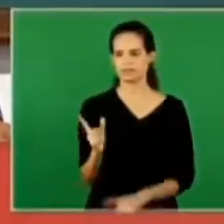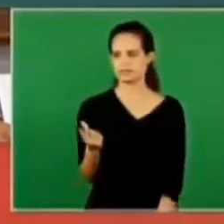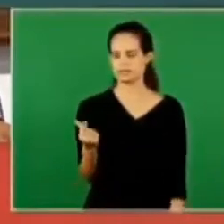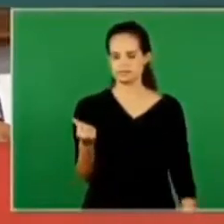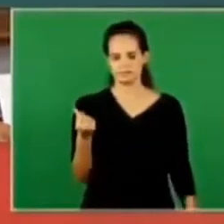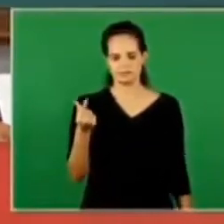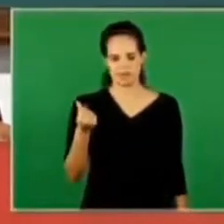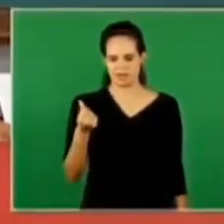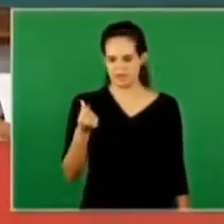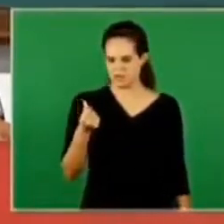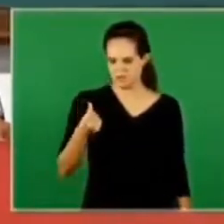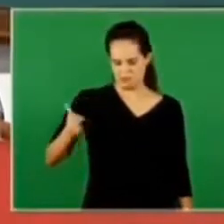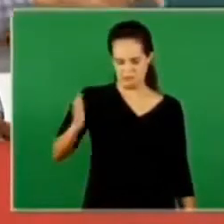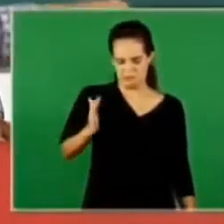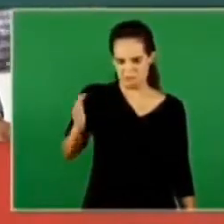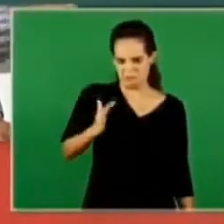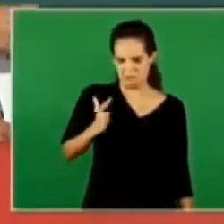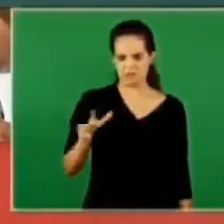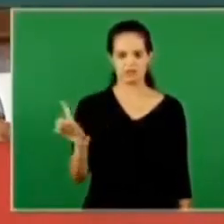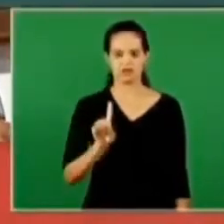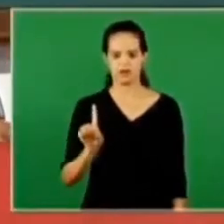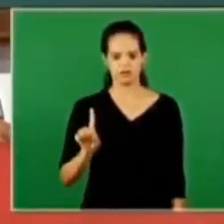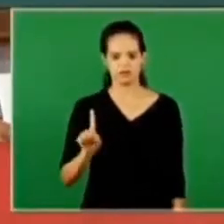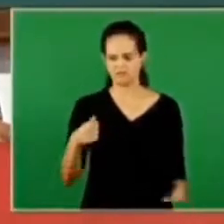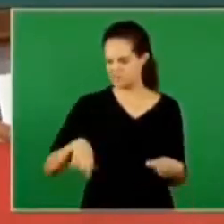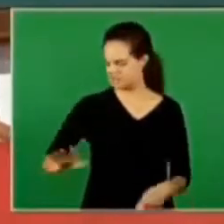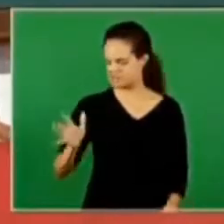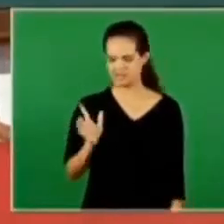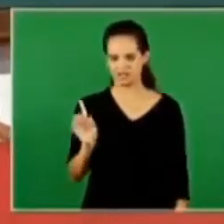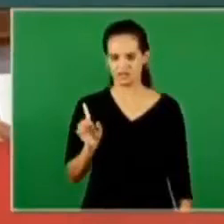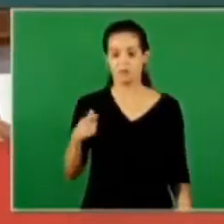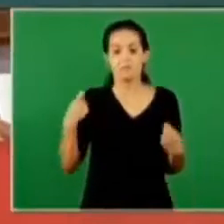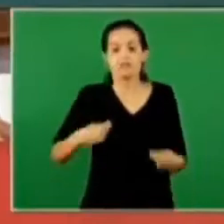he doesn't need to be rich he needs to be a man